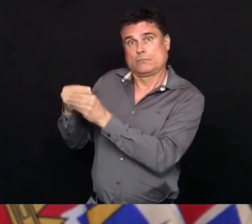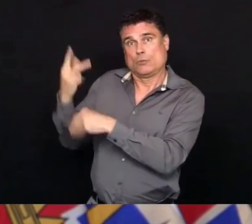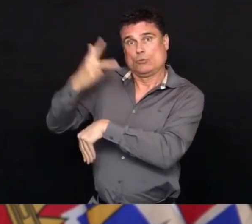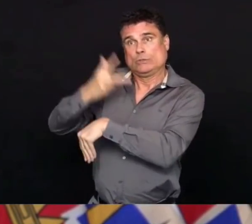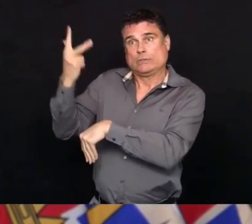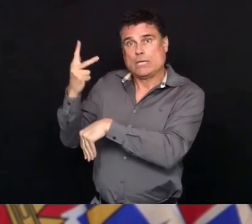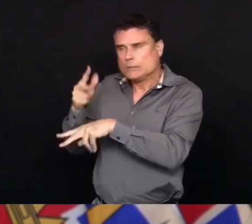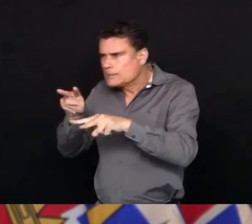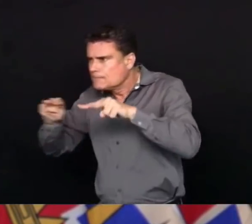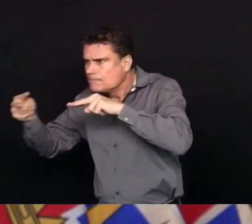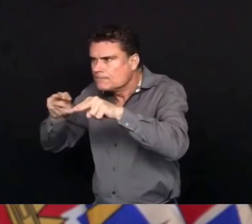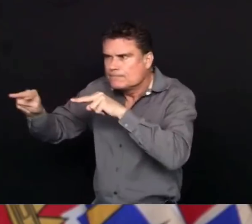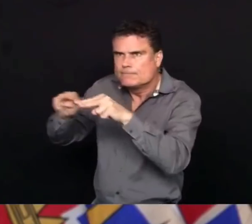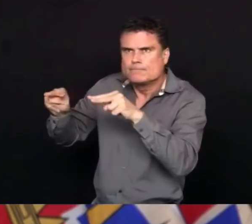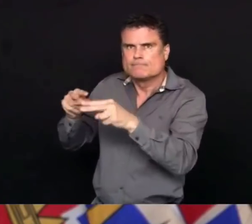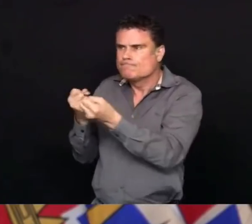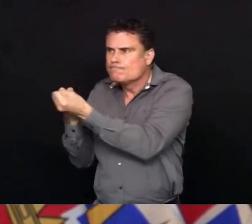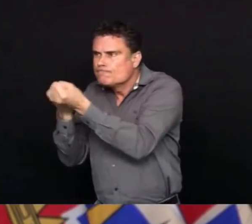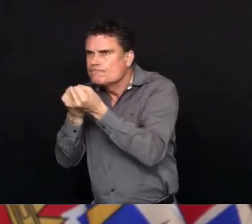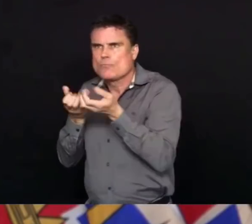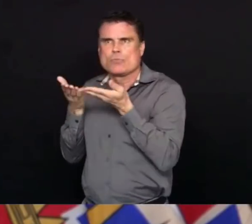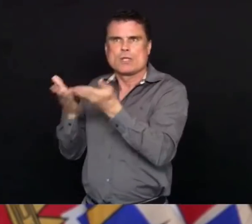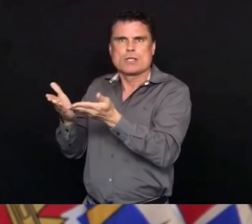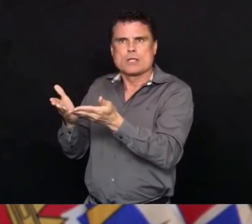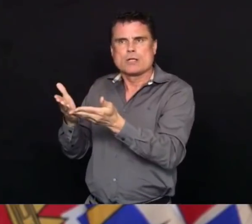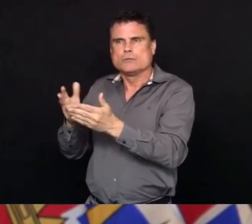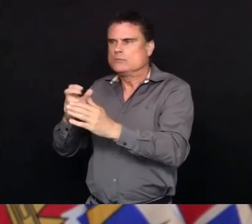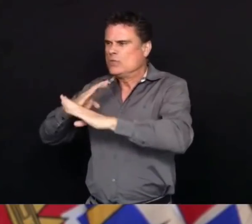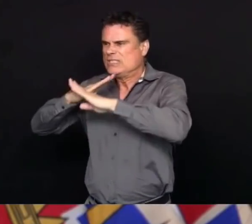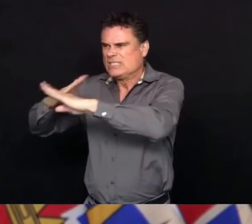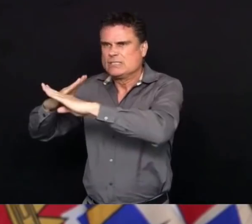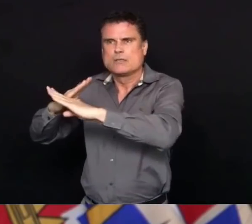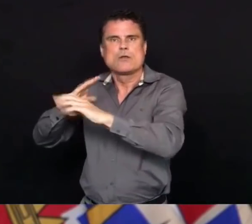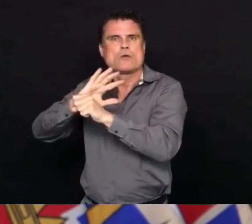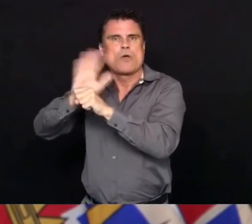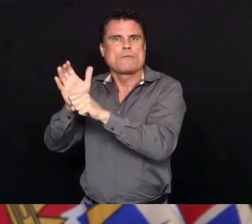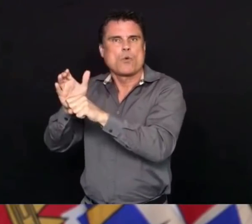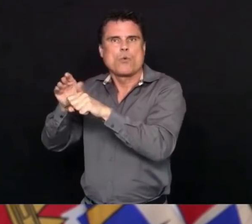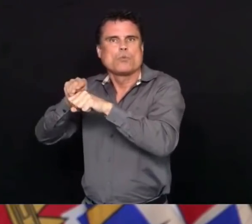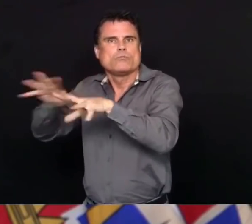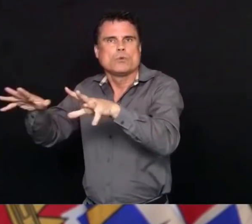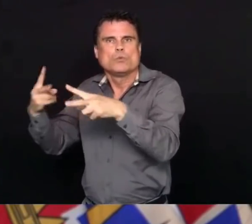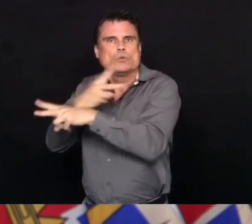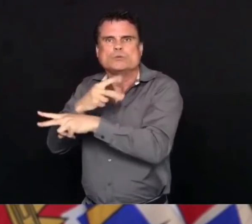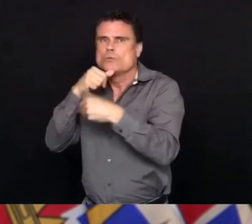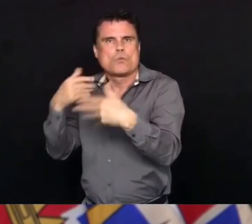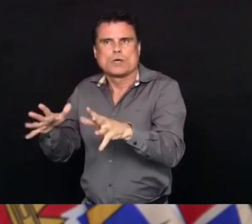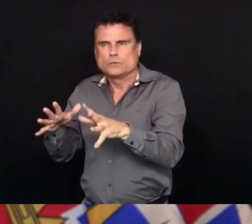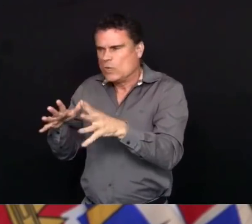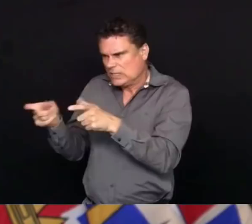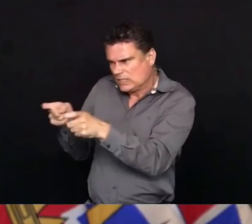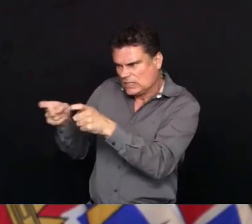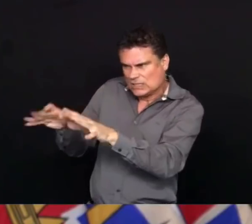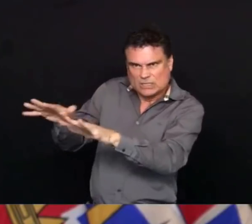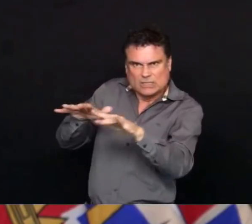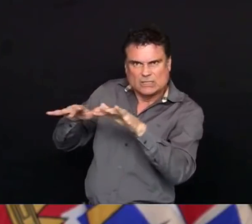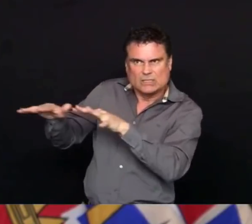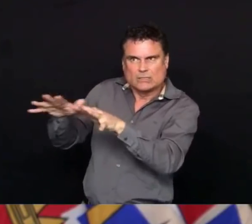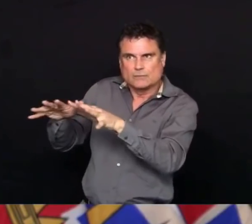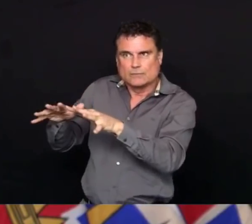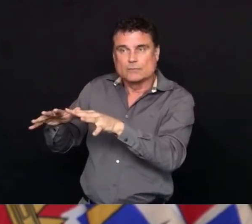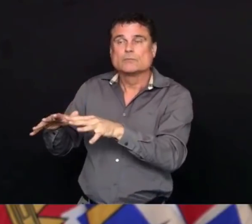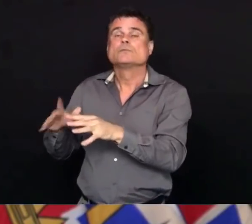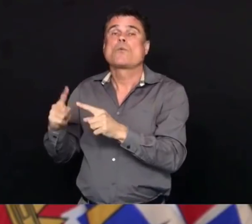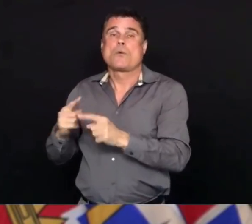and control measures and the investigation of the outbreak and management of the outbreak between the province, Fraser Health Authority in